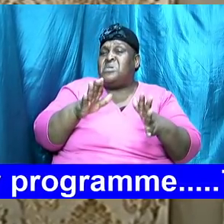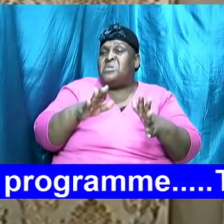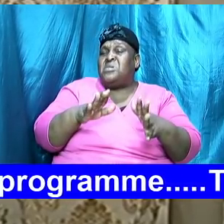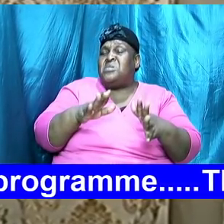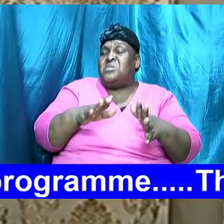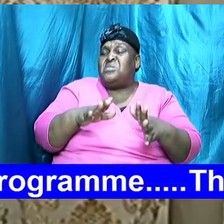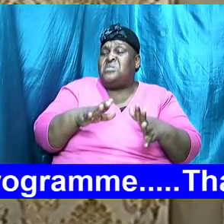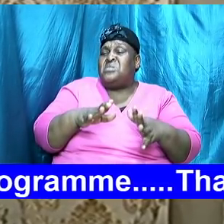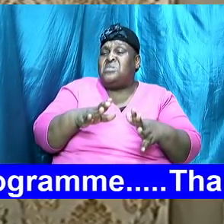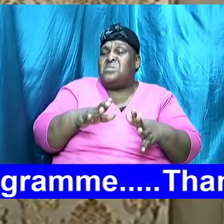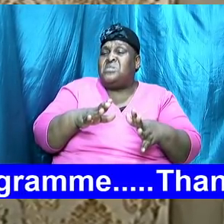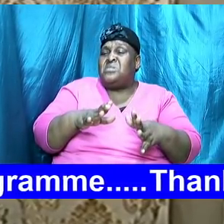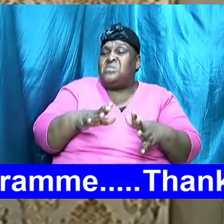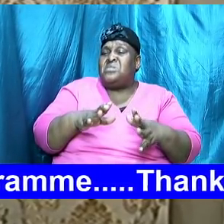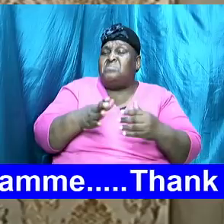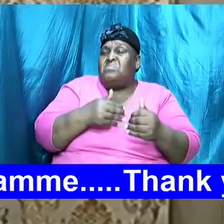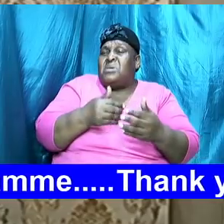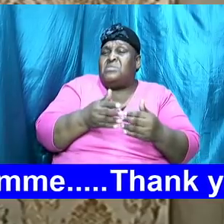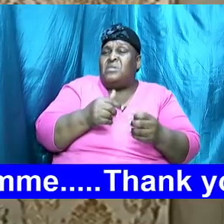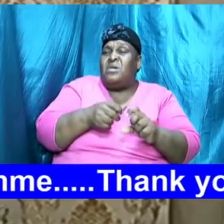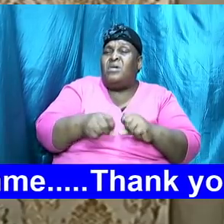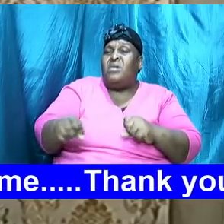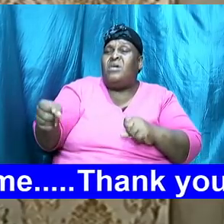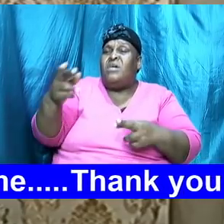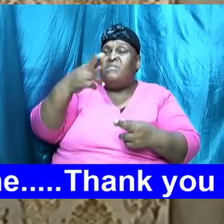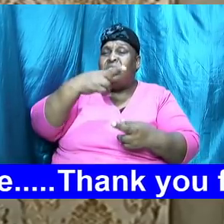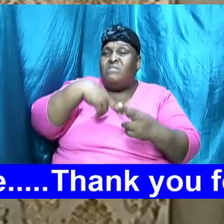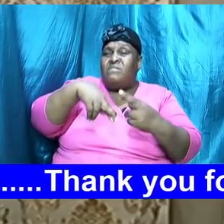matter the matter of relationship